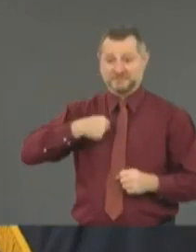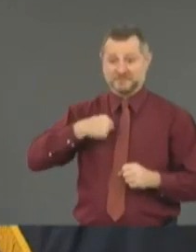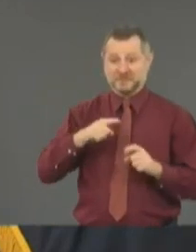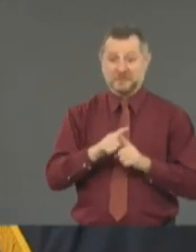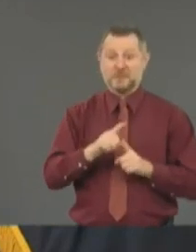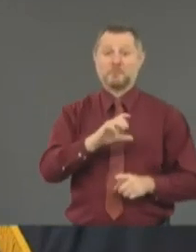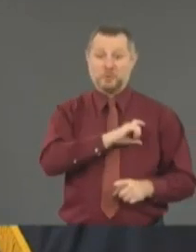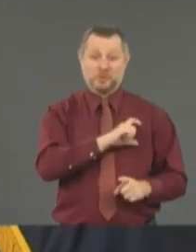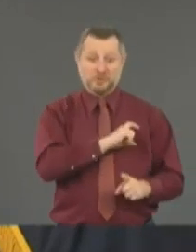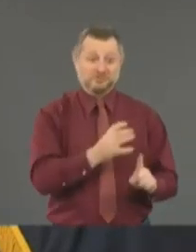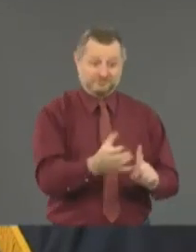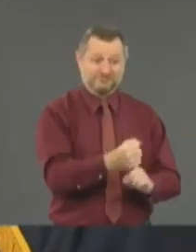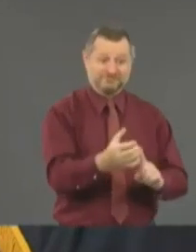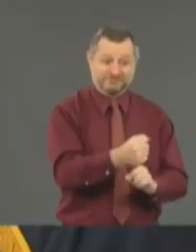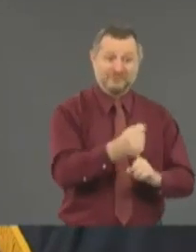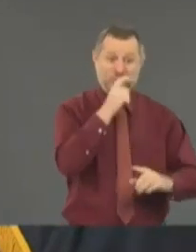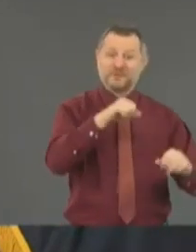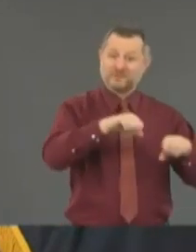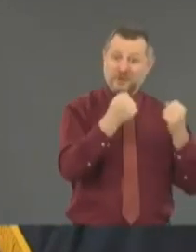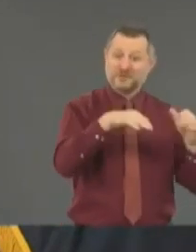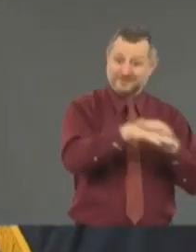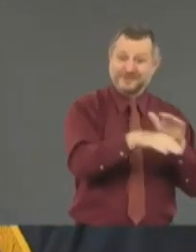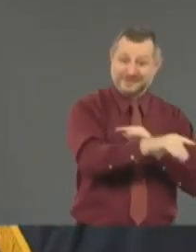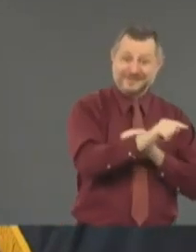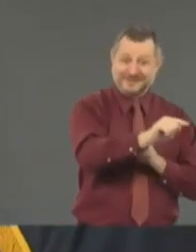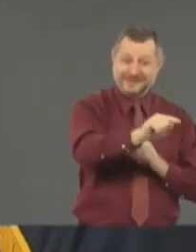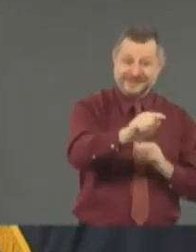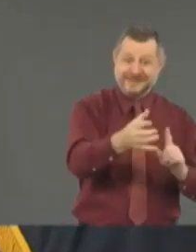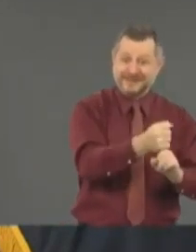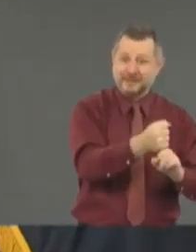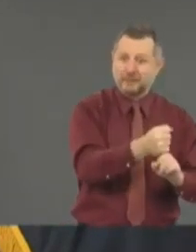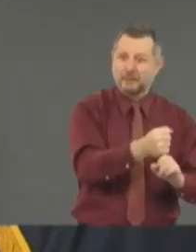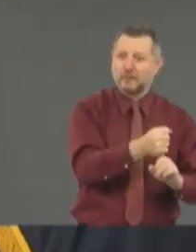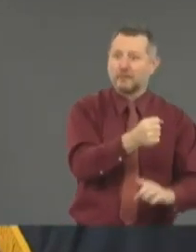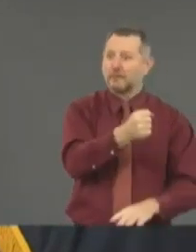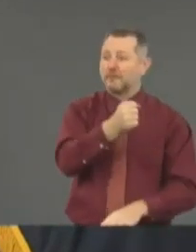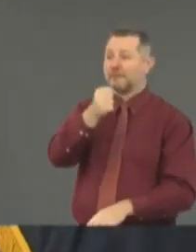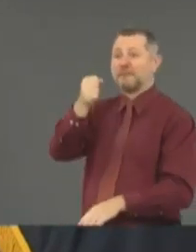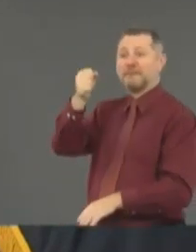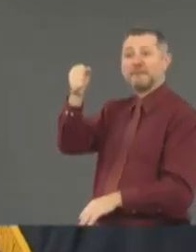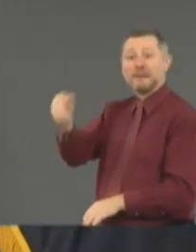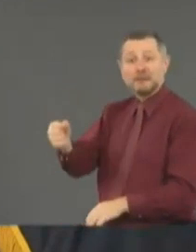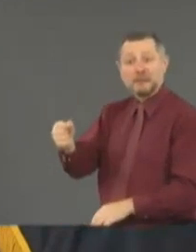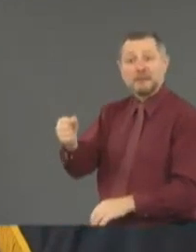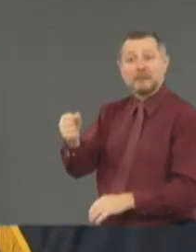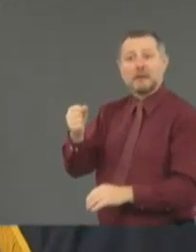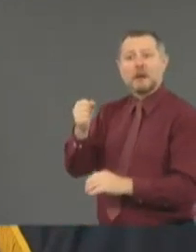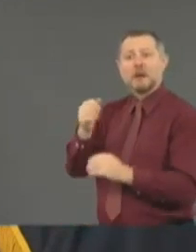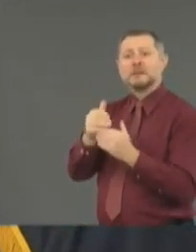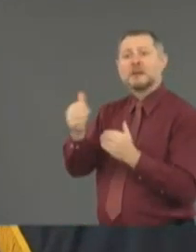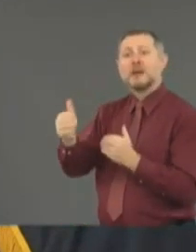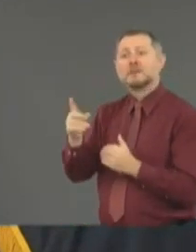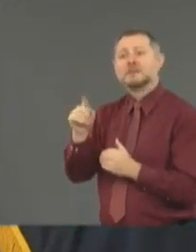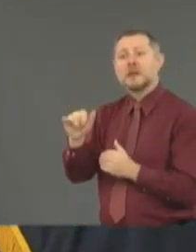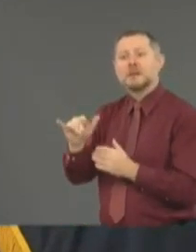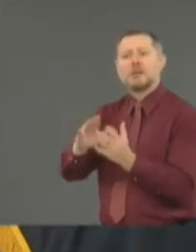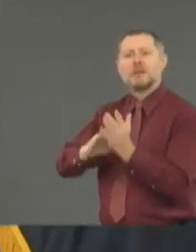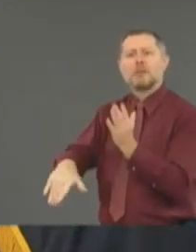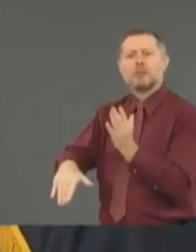they were then being arrested and returned to the street the next day to loot again. That would be